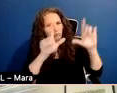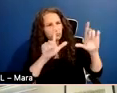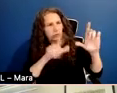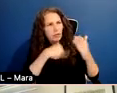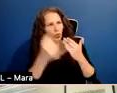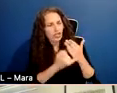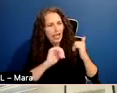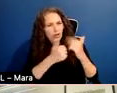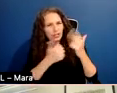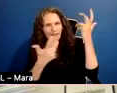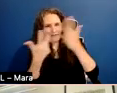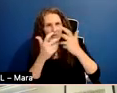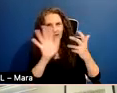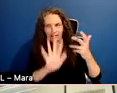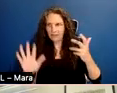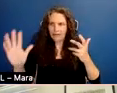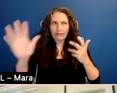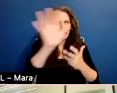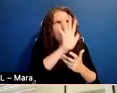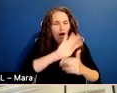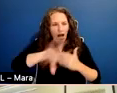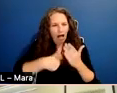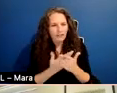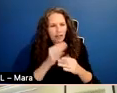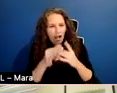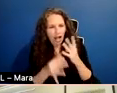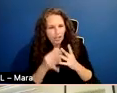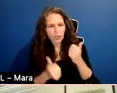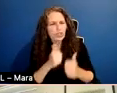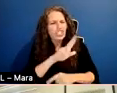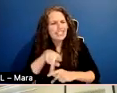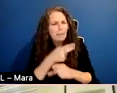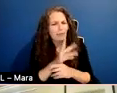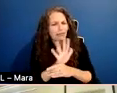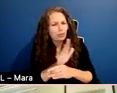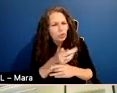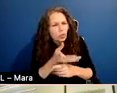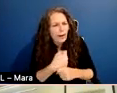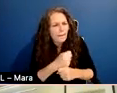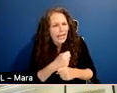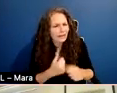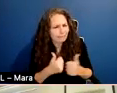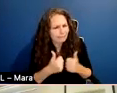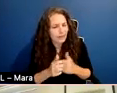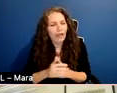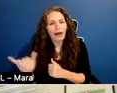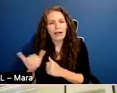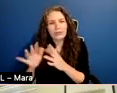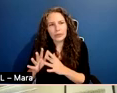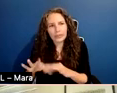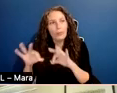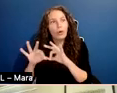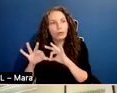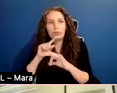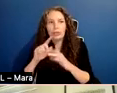landscape? How, what kind of film do you want to make? Um, and also the importance of building community and support and some tips for that.